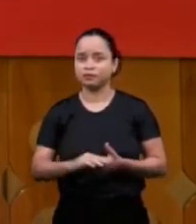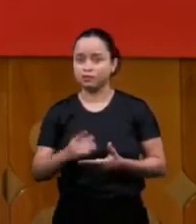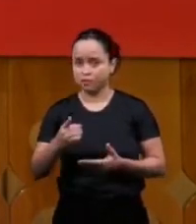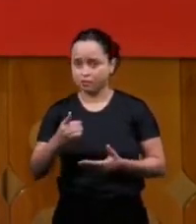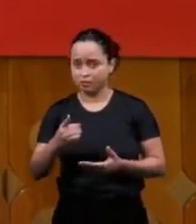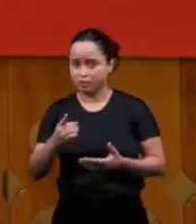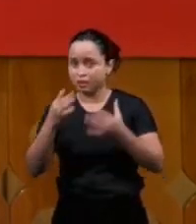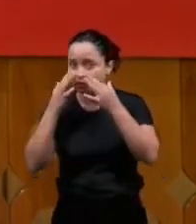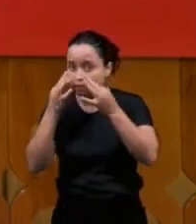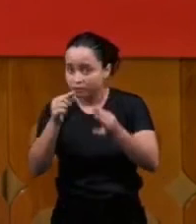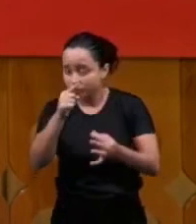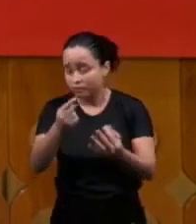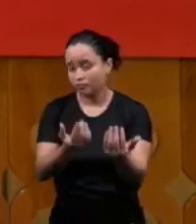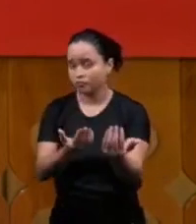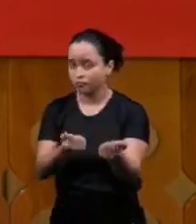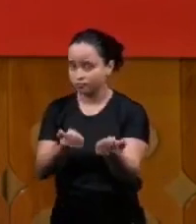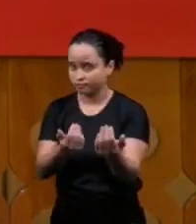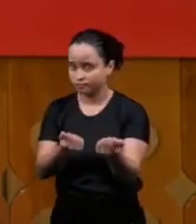youth do you know why